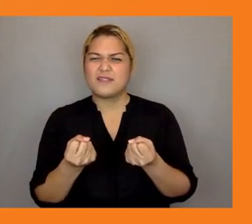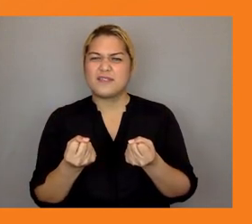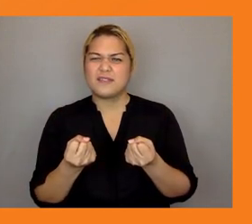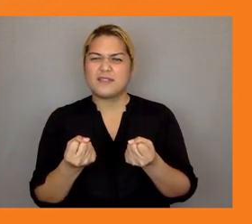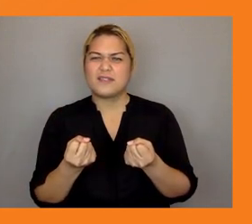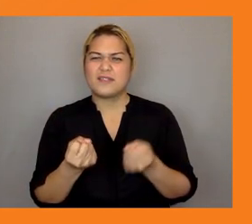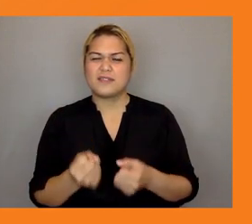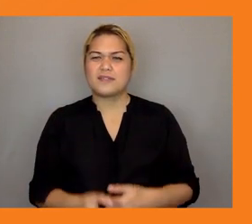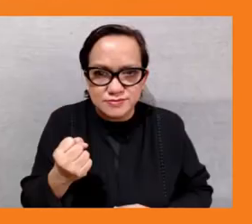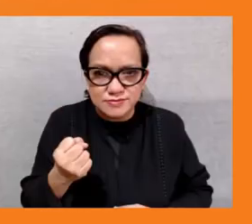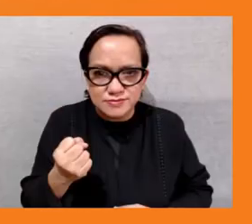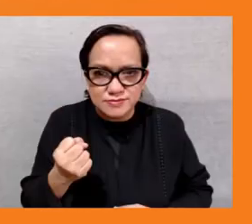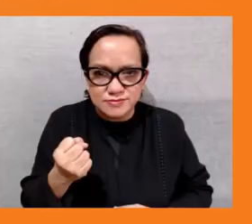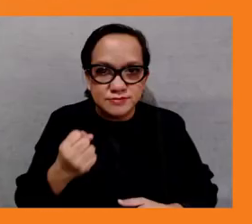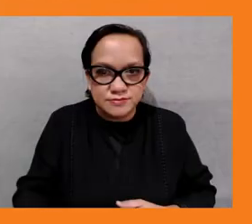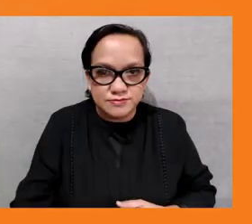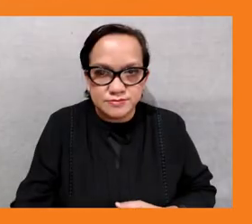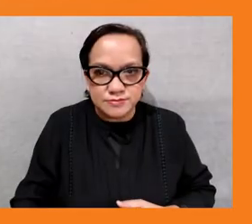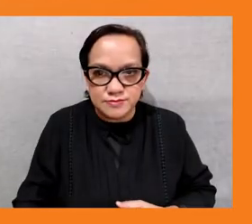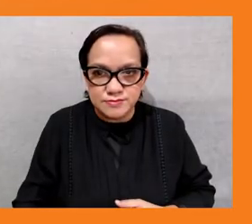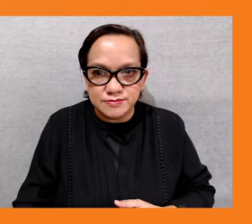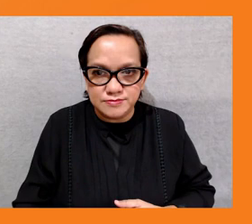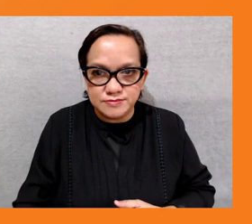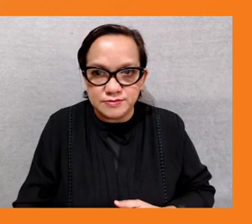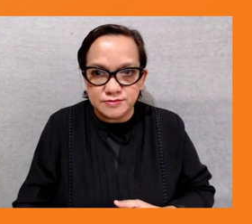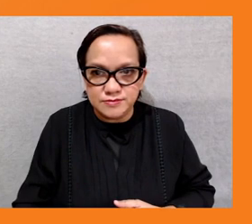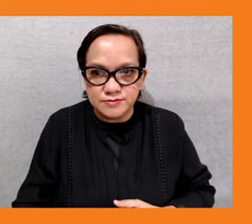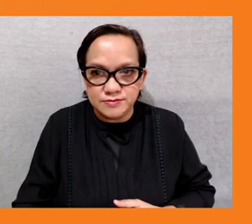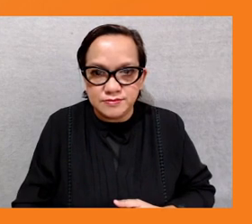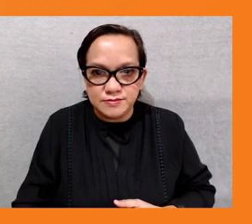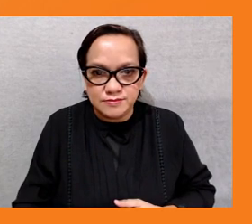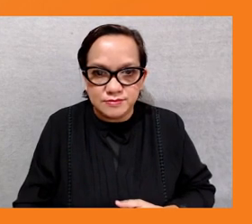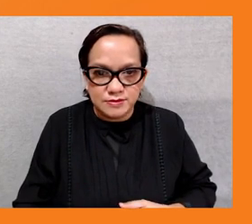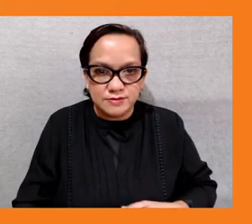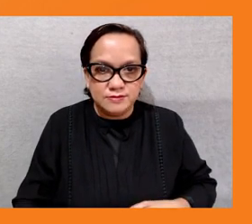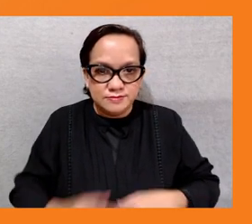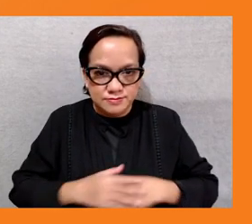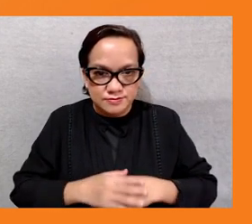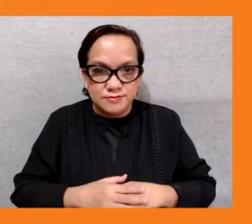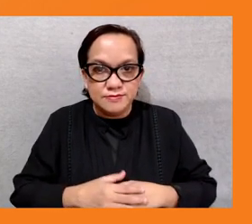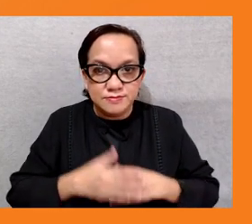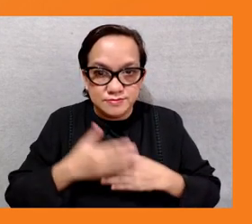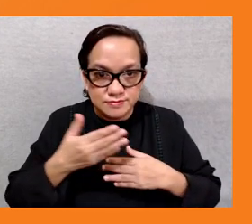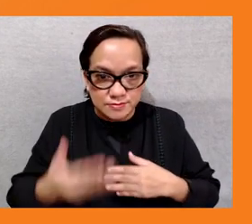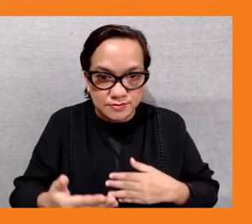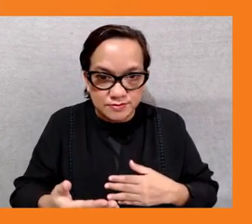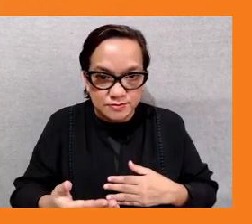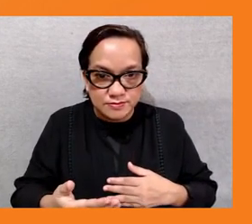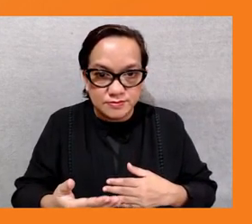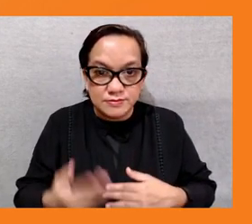you can see here on the slide on the left some of the key components of a just transition